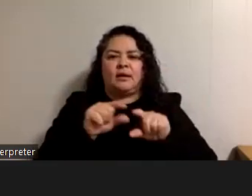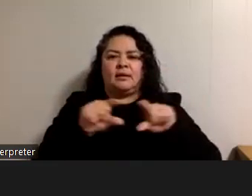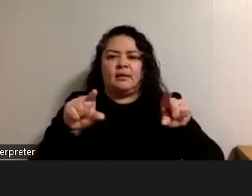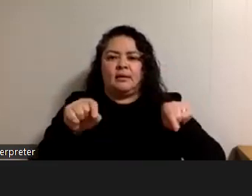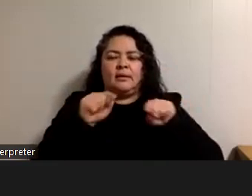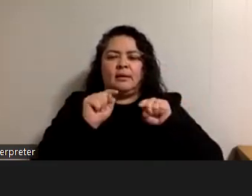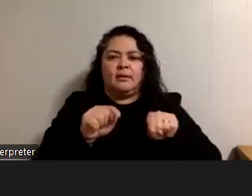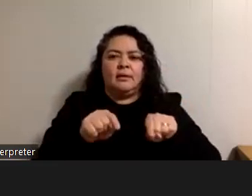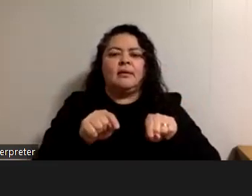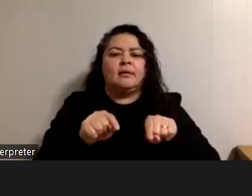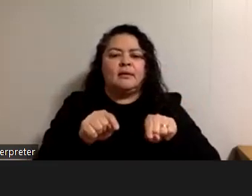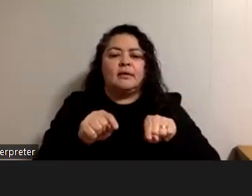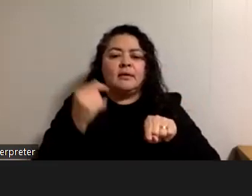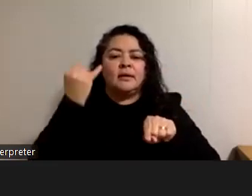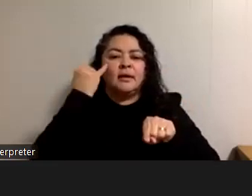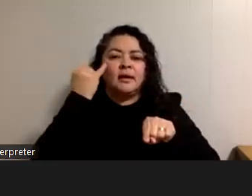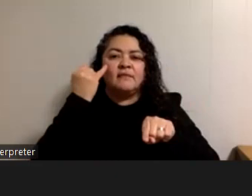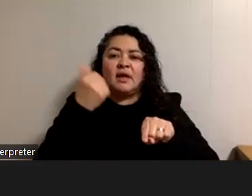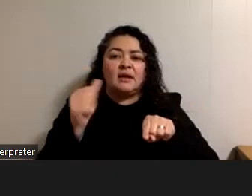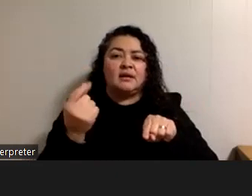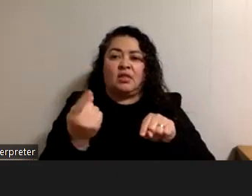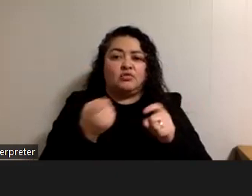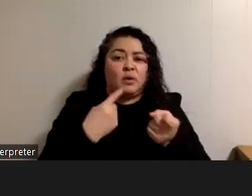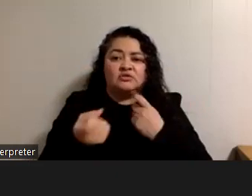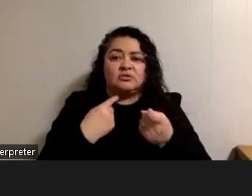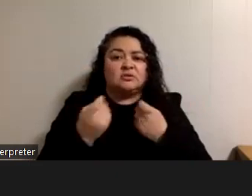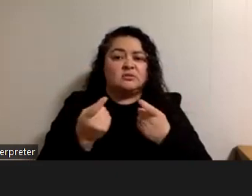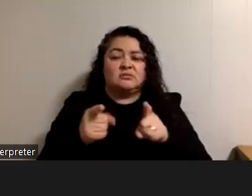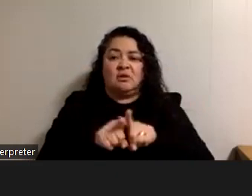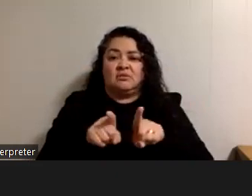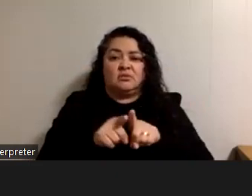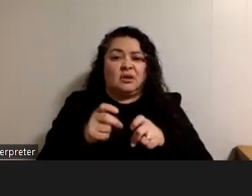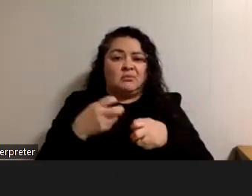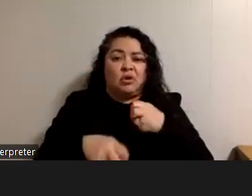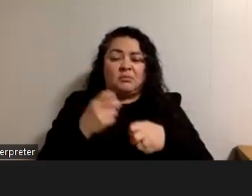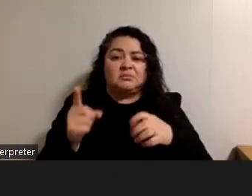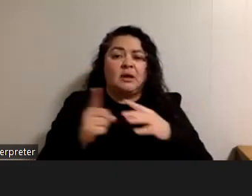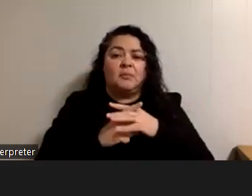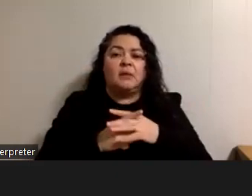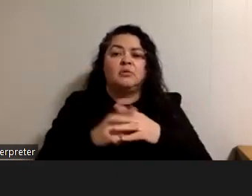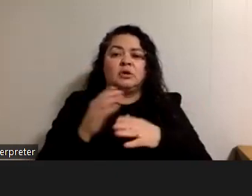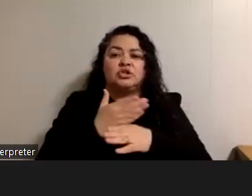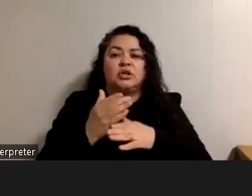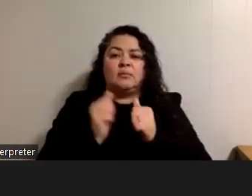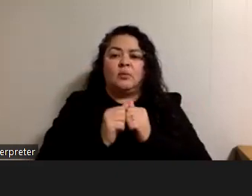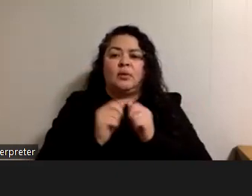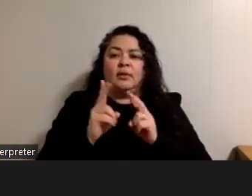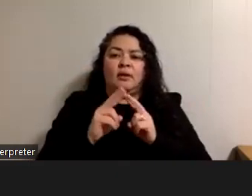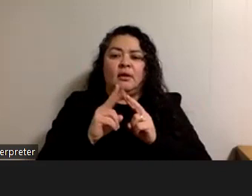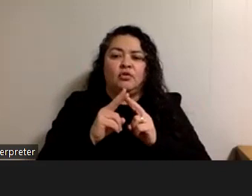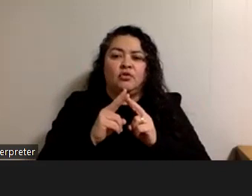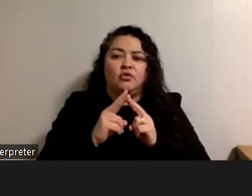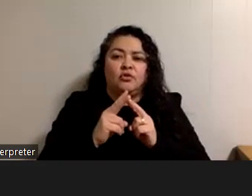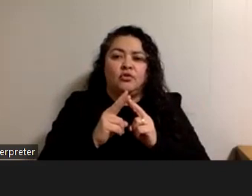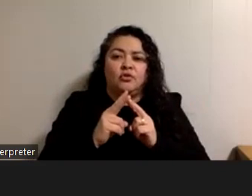uh uh if there are other questions you know you're also if there's issues that come up you can share them with either um